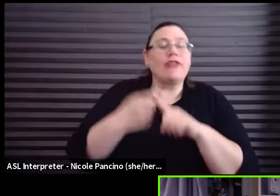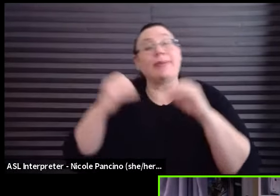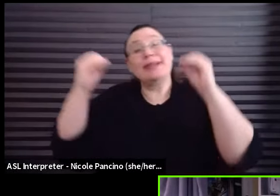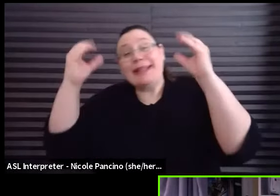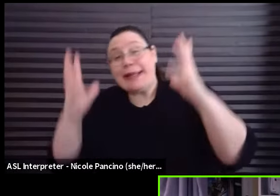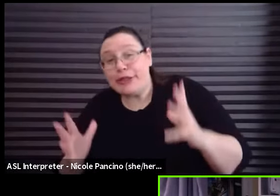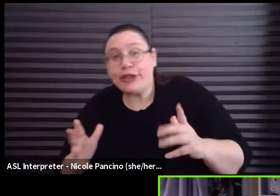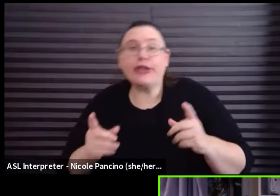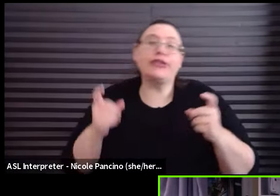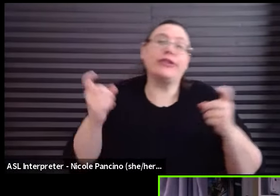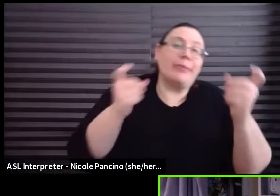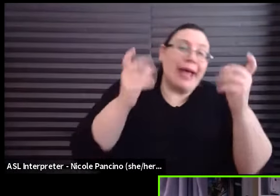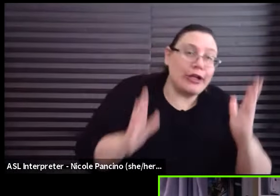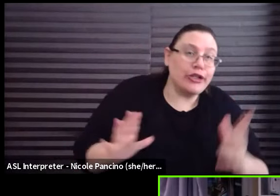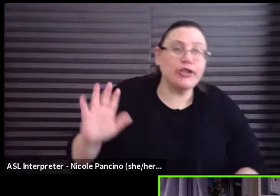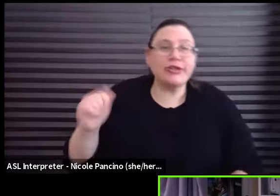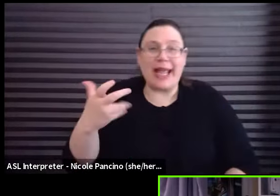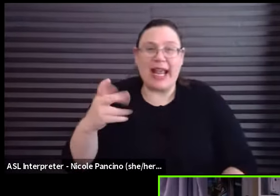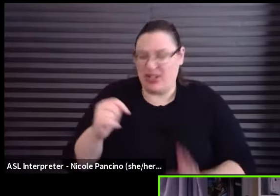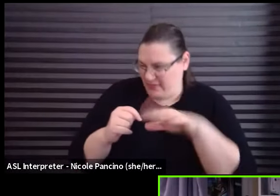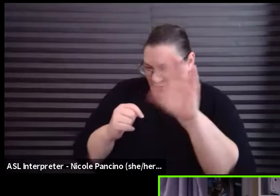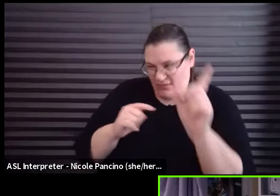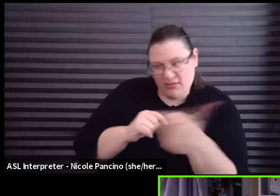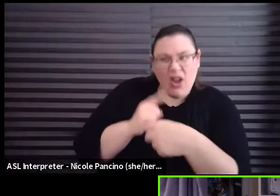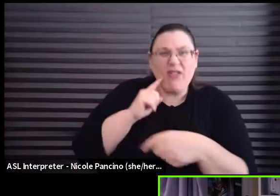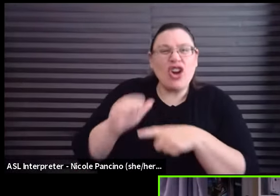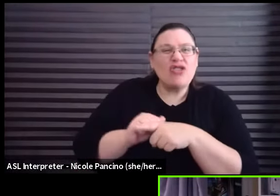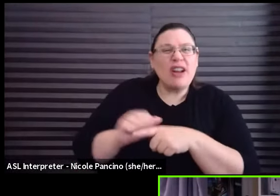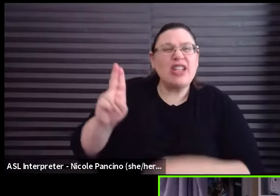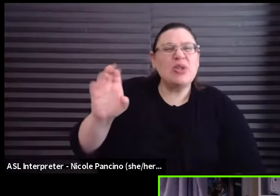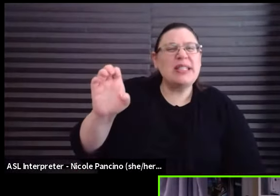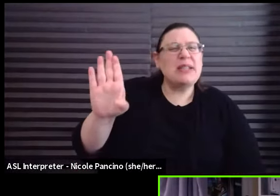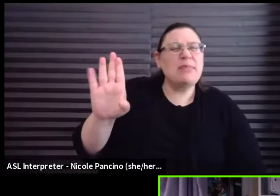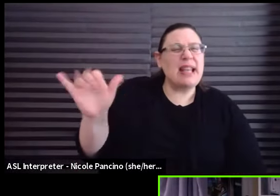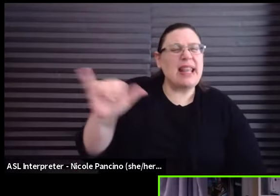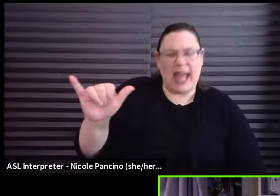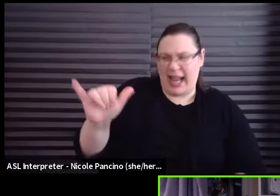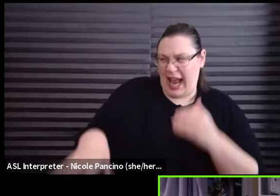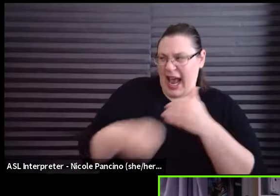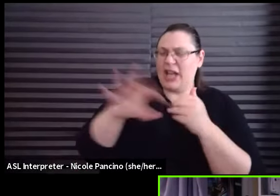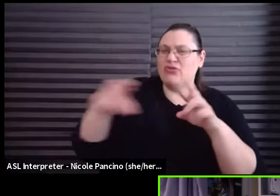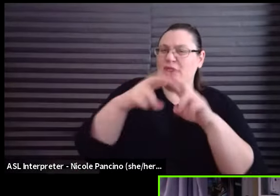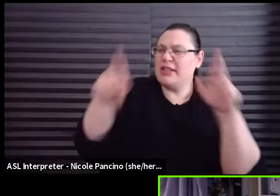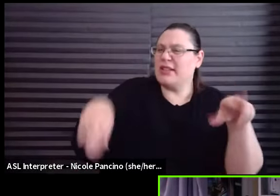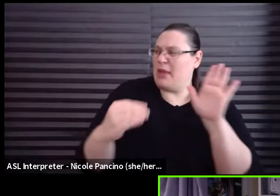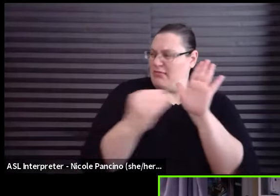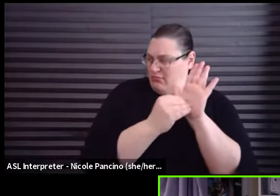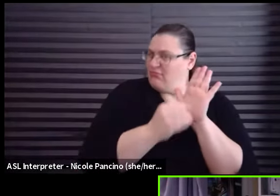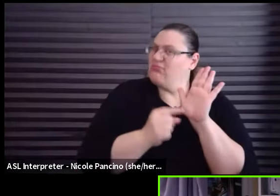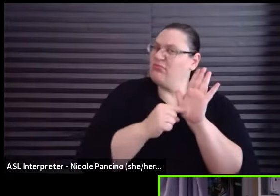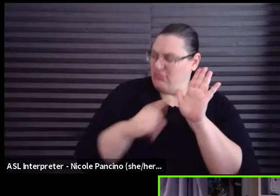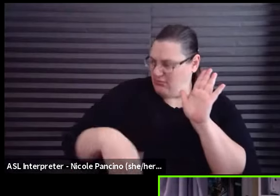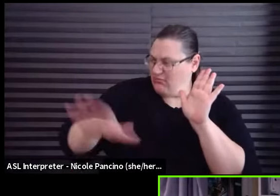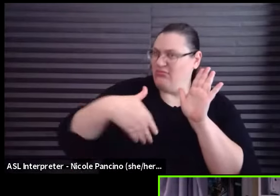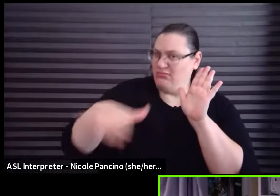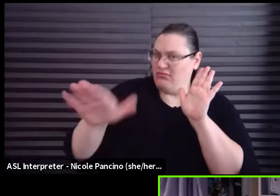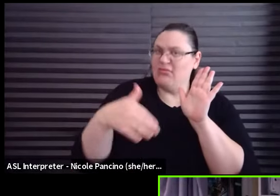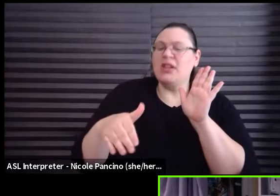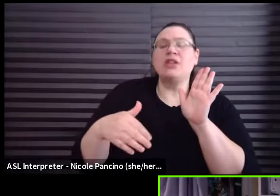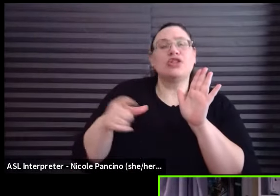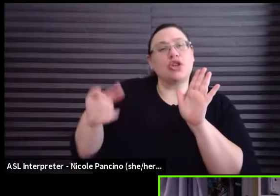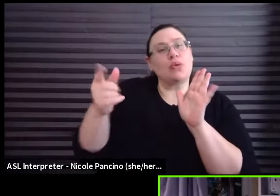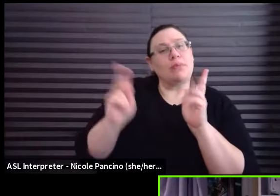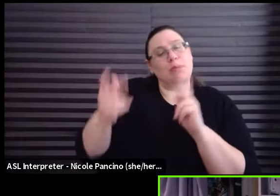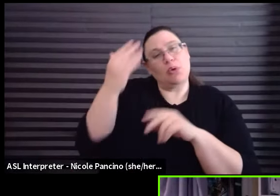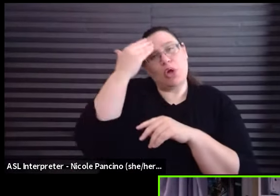you should get something like UCB style training to put that on your resume, to let people know you have some grounding in comedy,